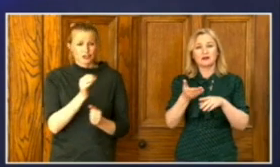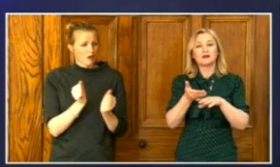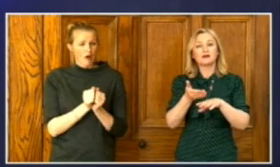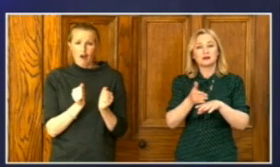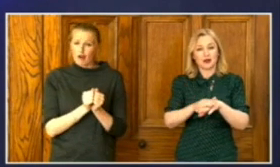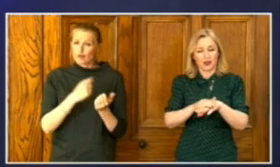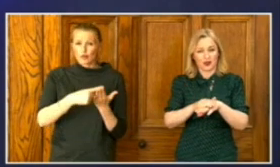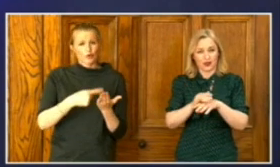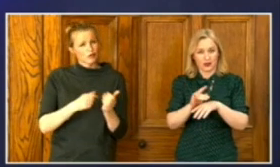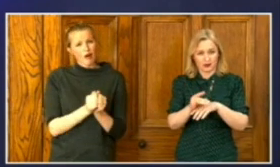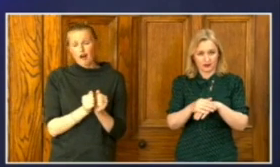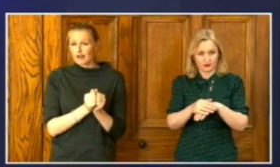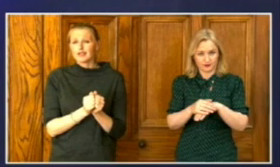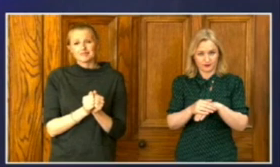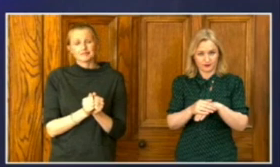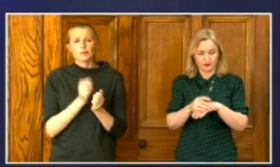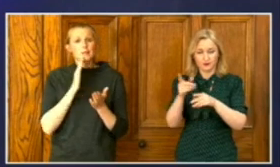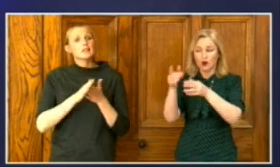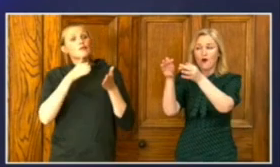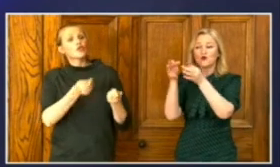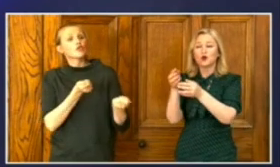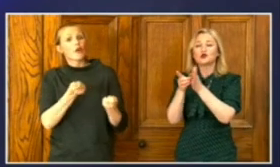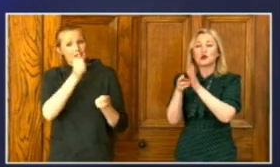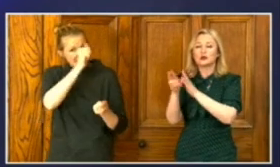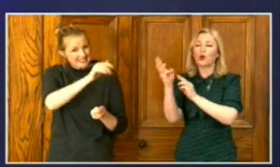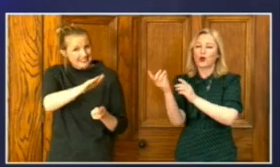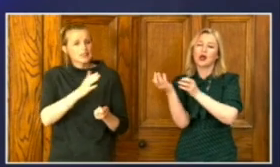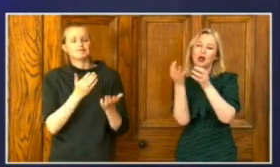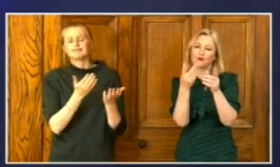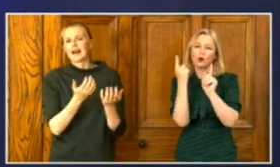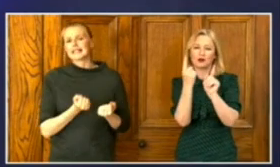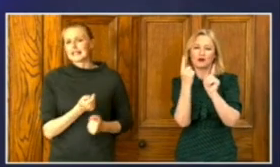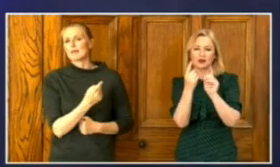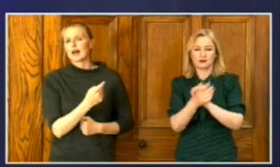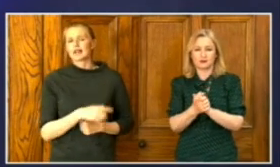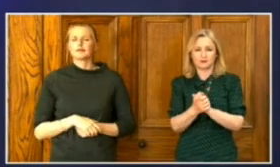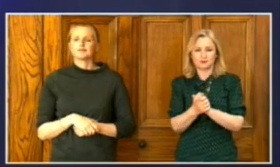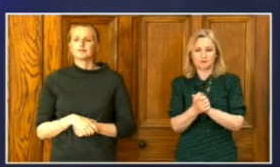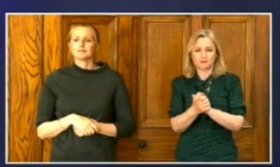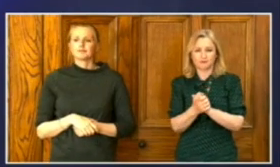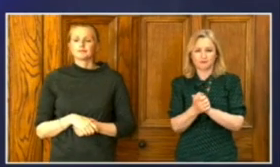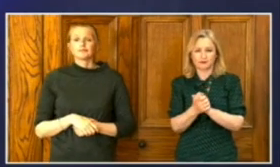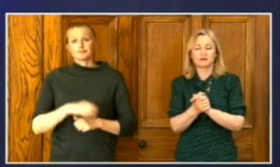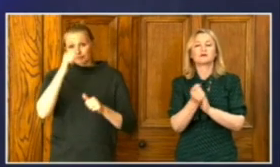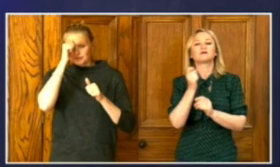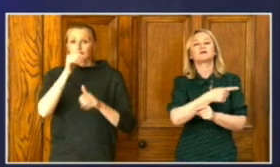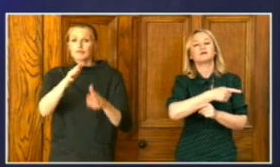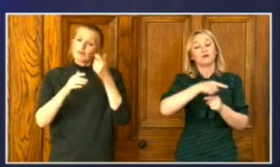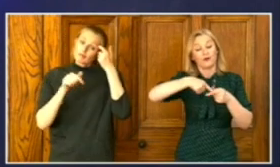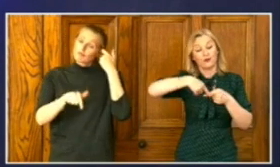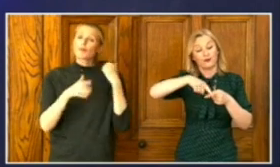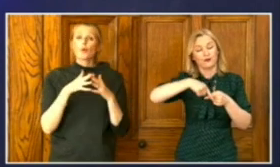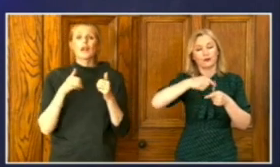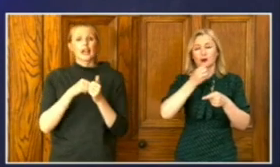of your funeral directors. And to the wider population, as we head into this beautiful weekend,